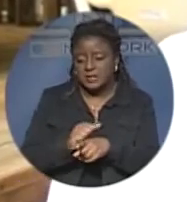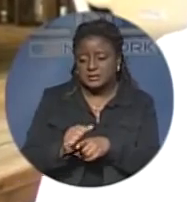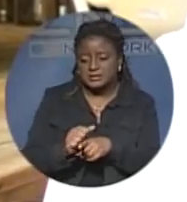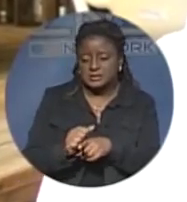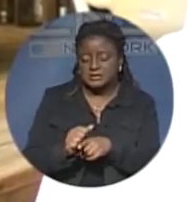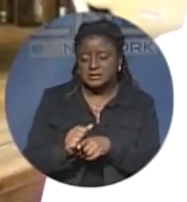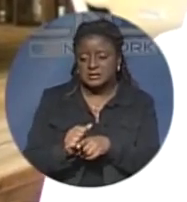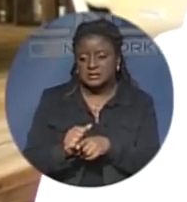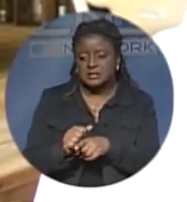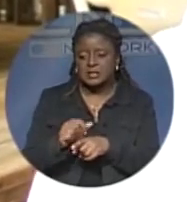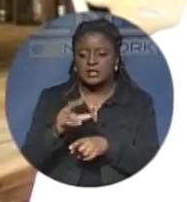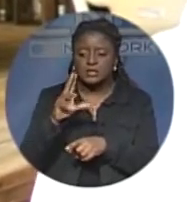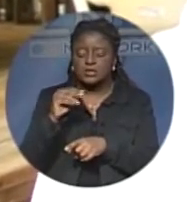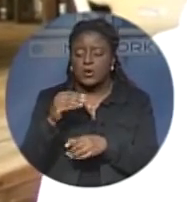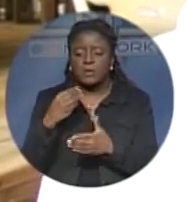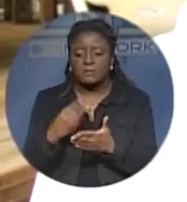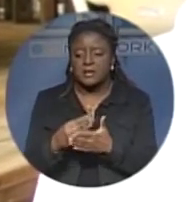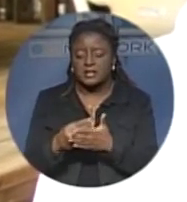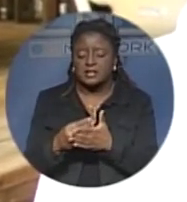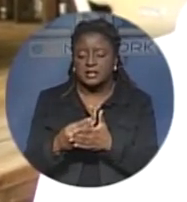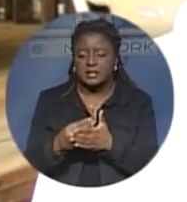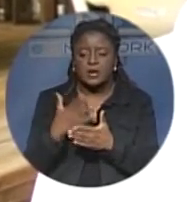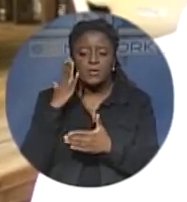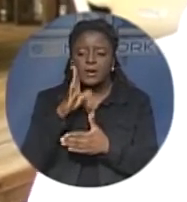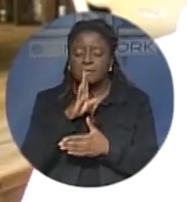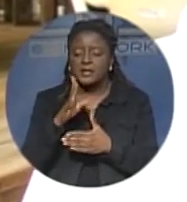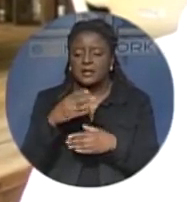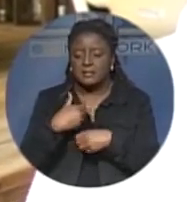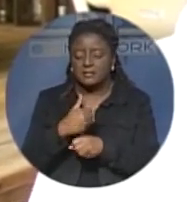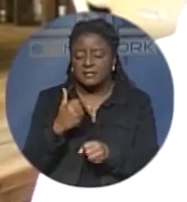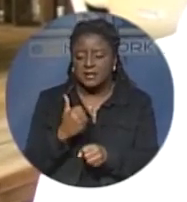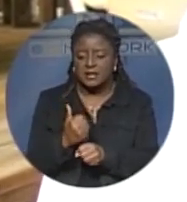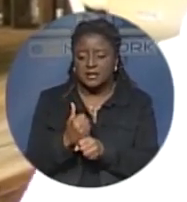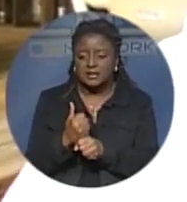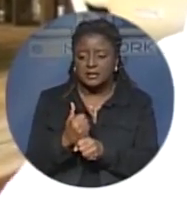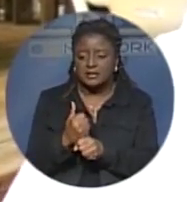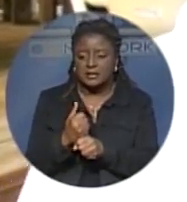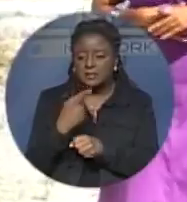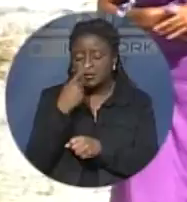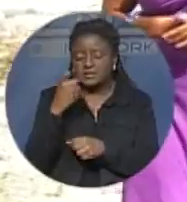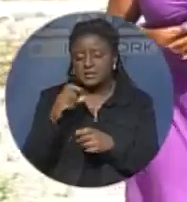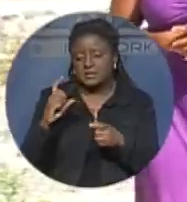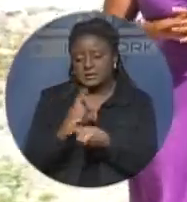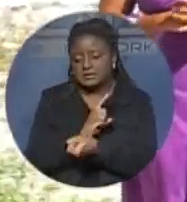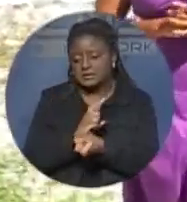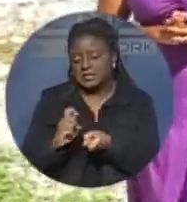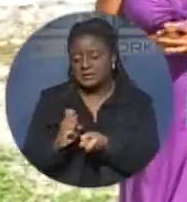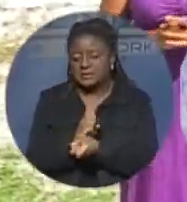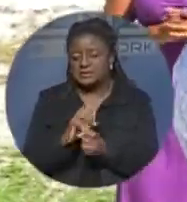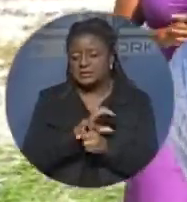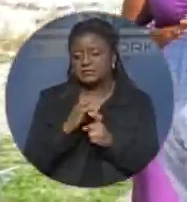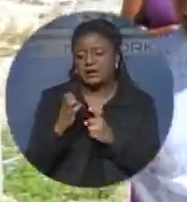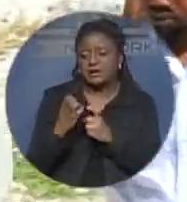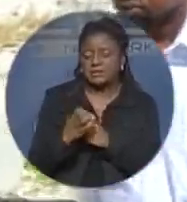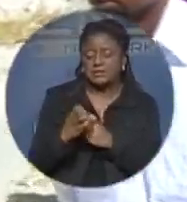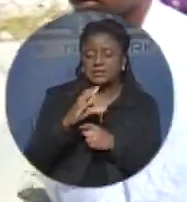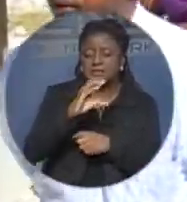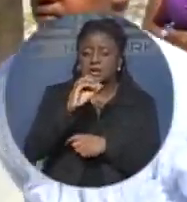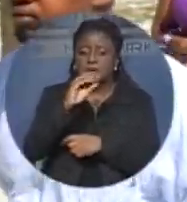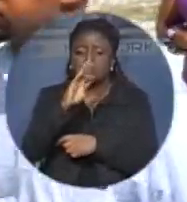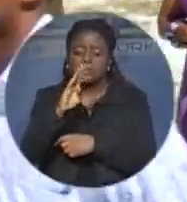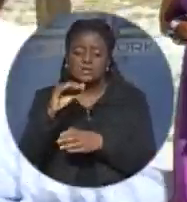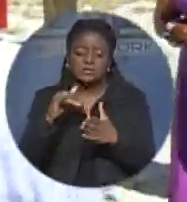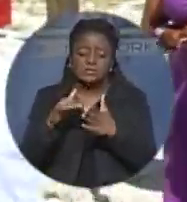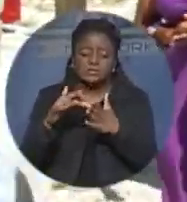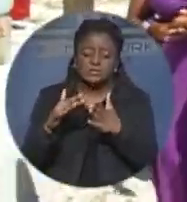in either way. So I think that we should do it in a sustainable way in order to preserve it for years to come. CLB student Teran Sims